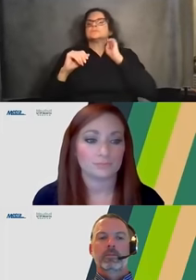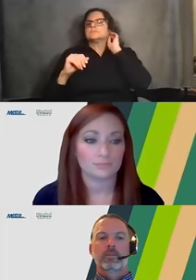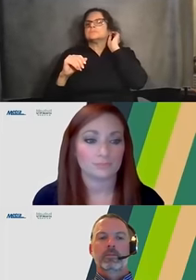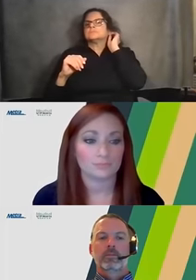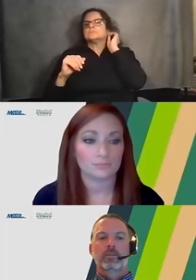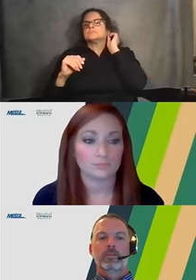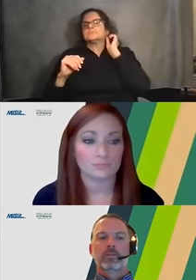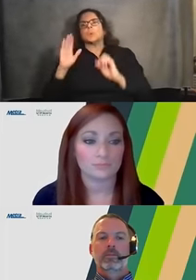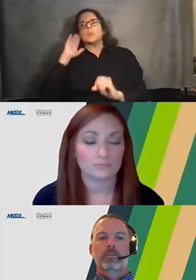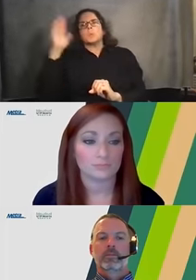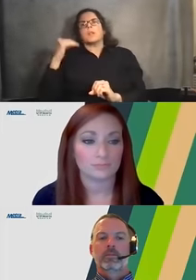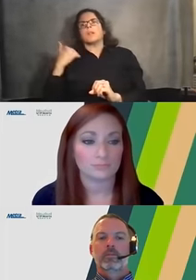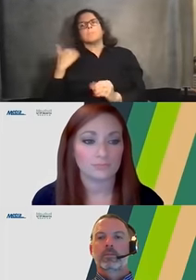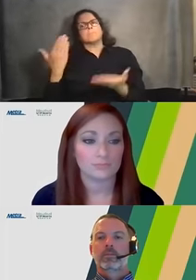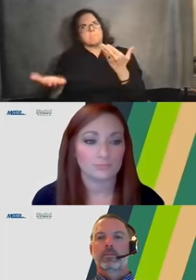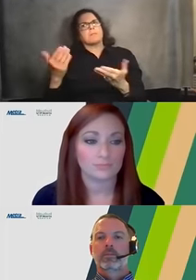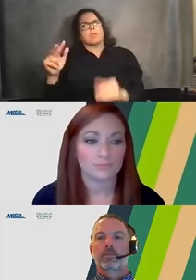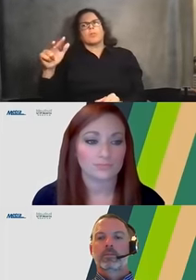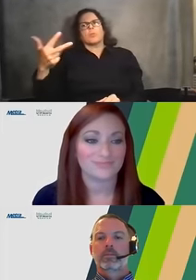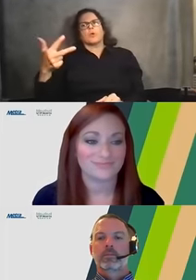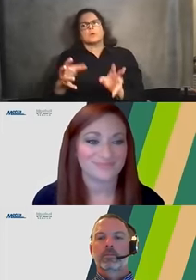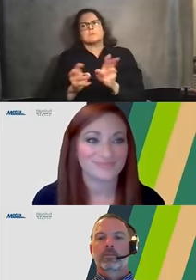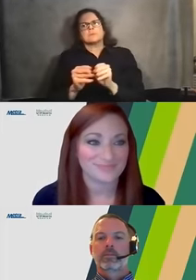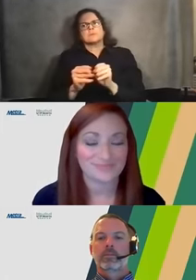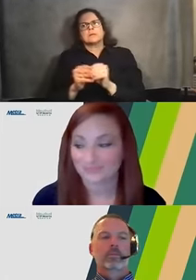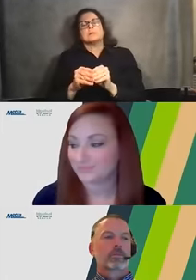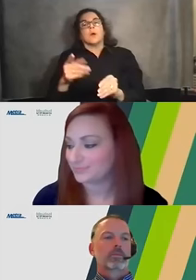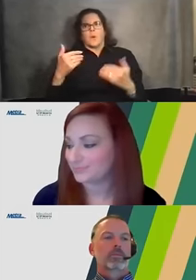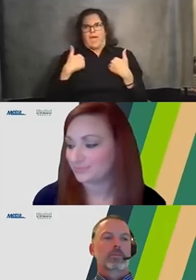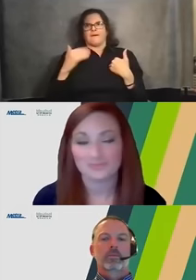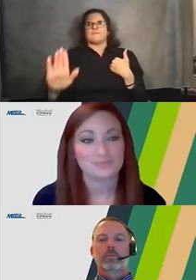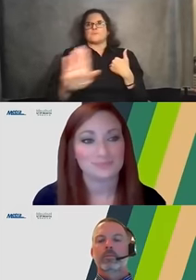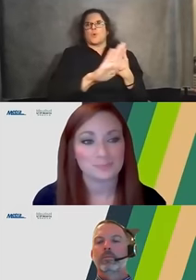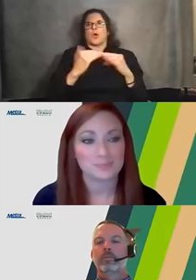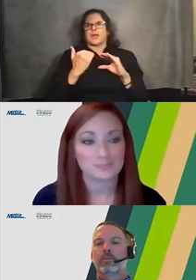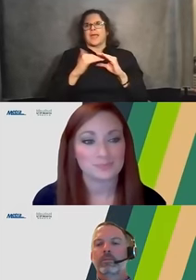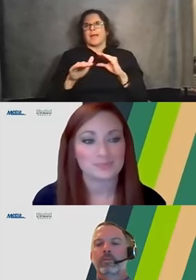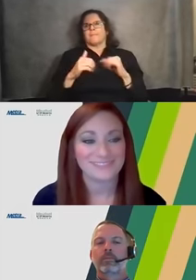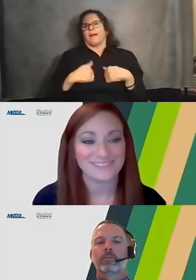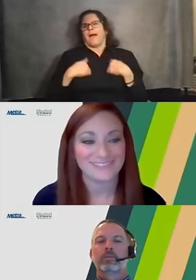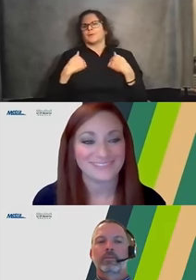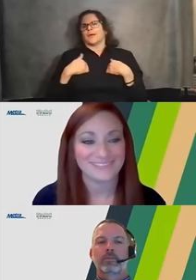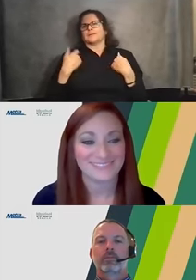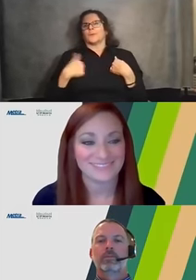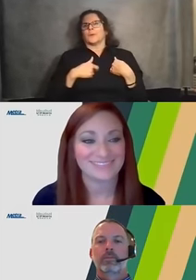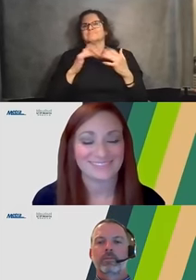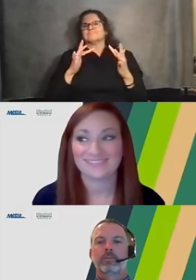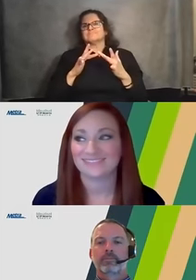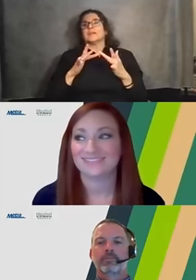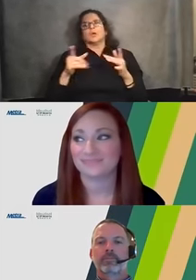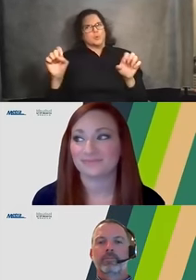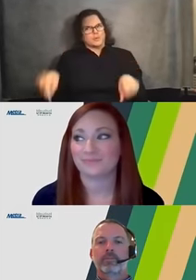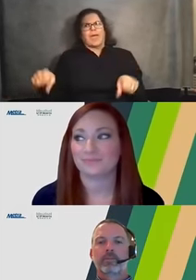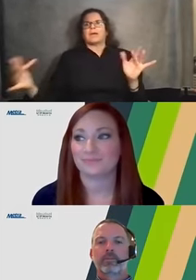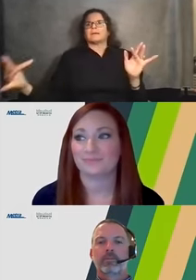that, and with all of these email addresses and whatnot, uh, we think there are several ways to get ahold of the project team. Um,